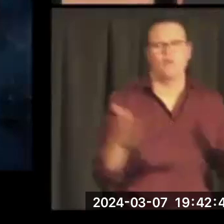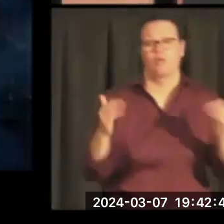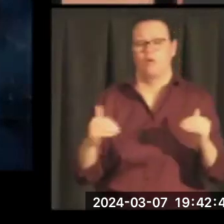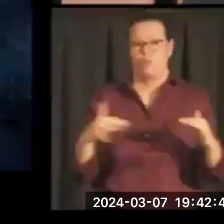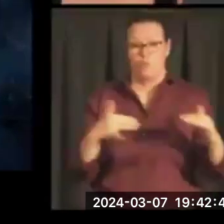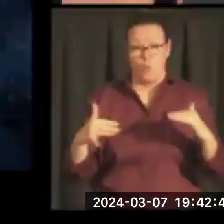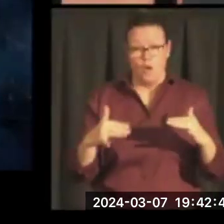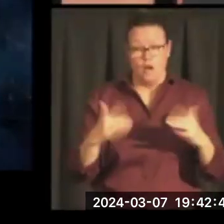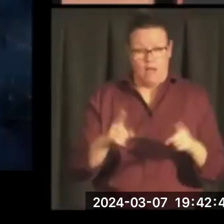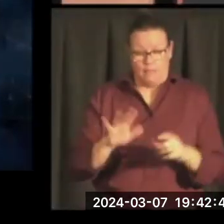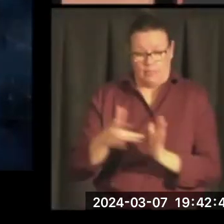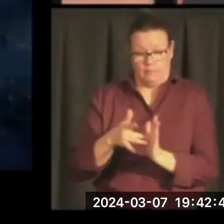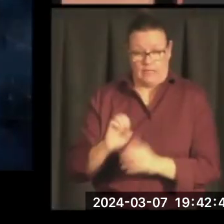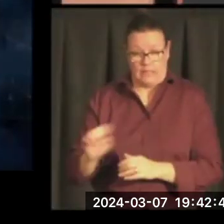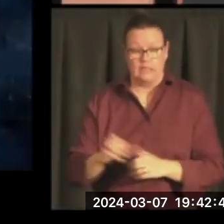Pollution of our air.